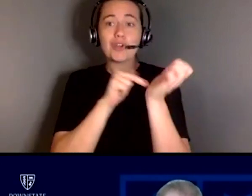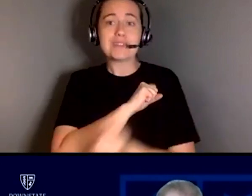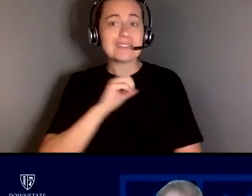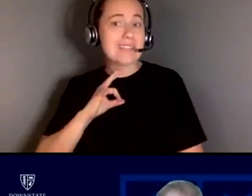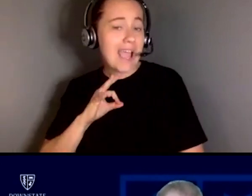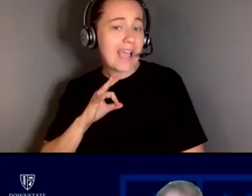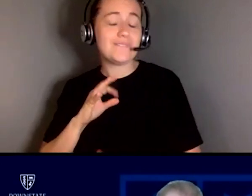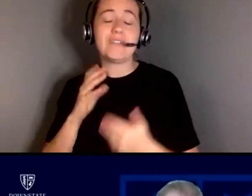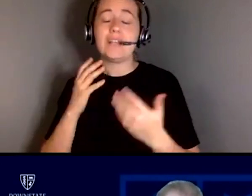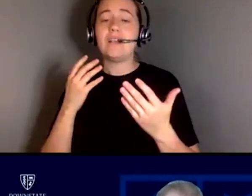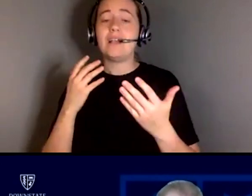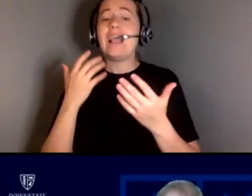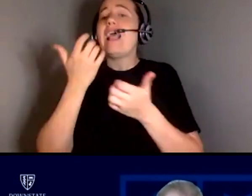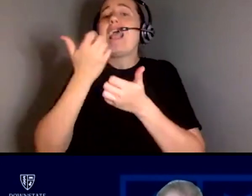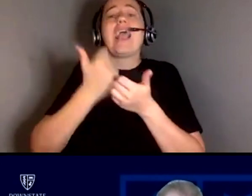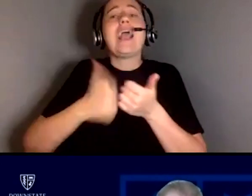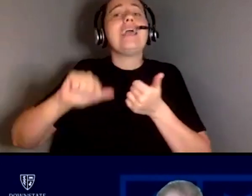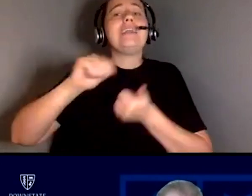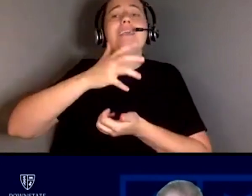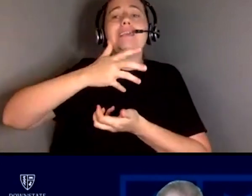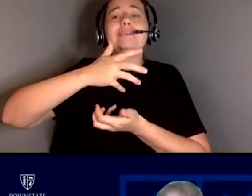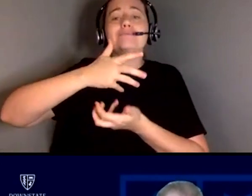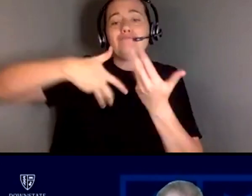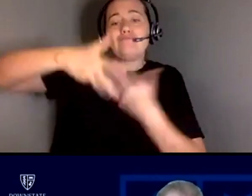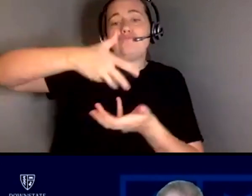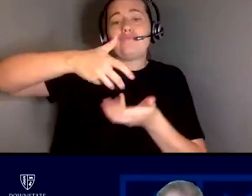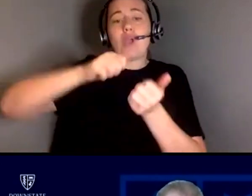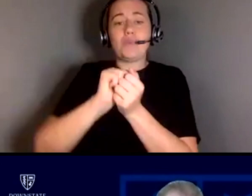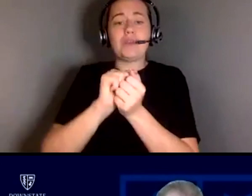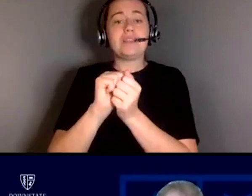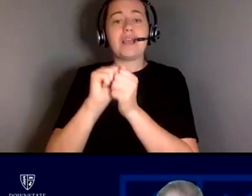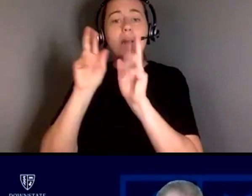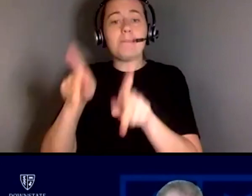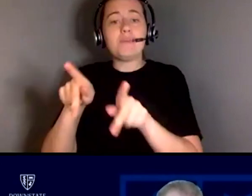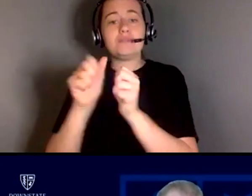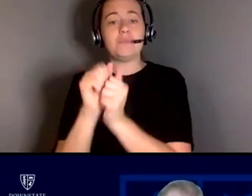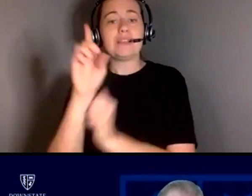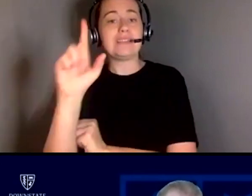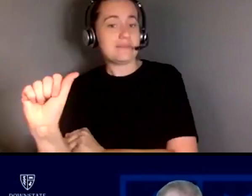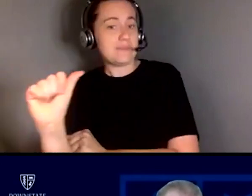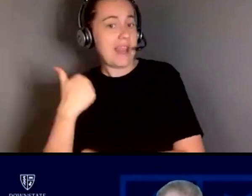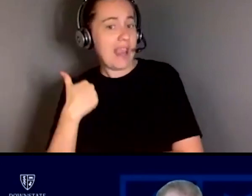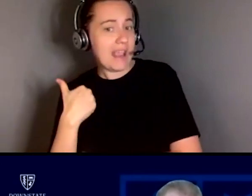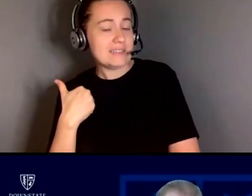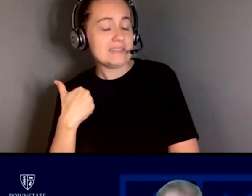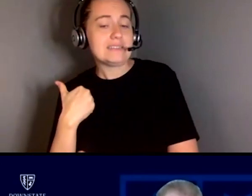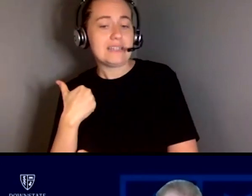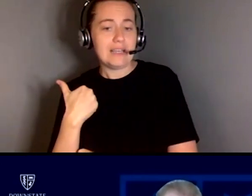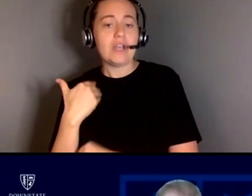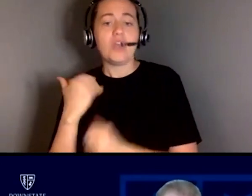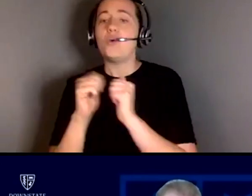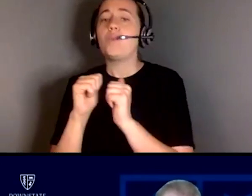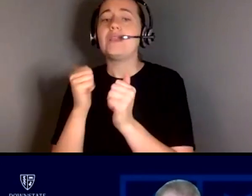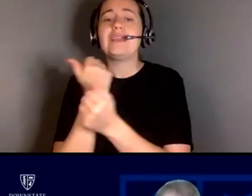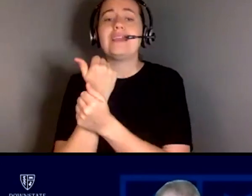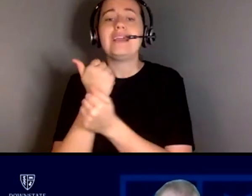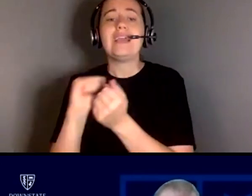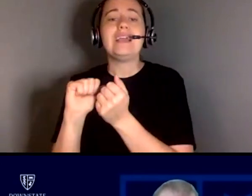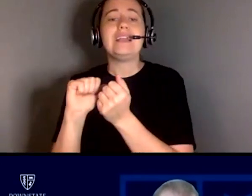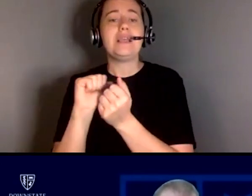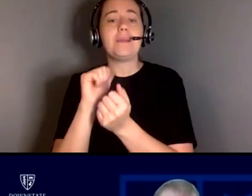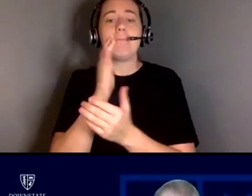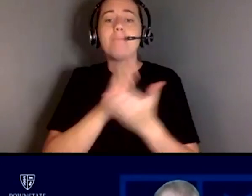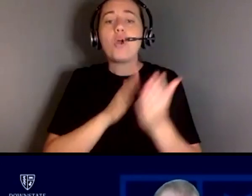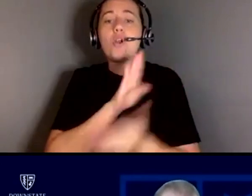any any interaction that a person with a disability has with any part of the provider network